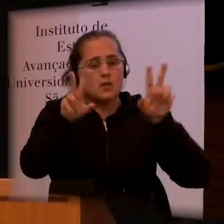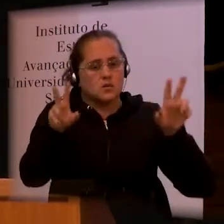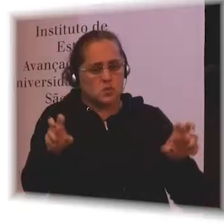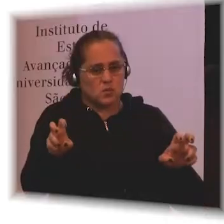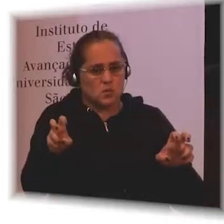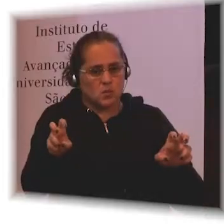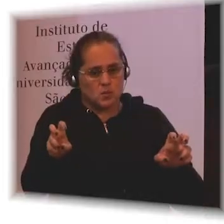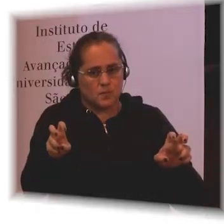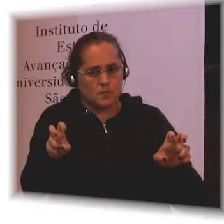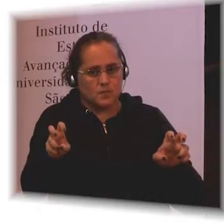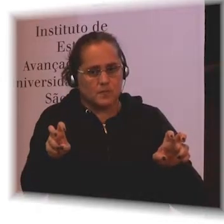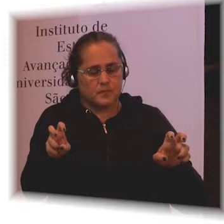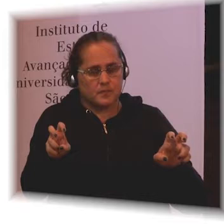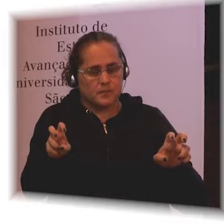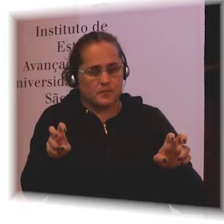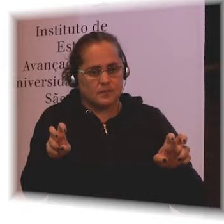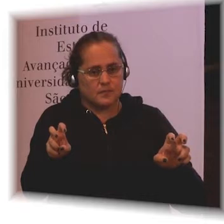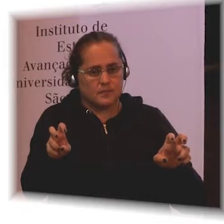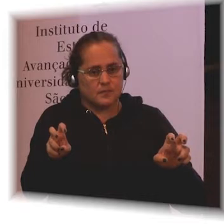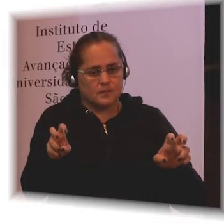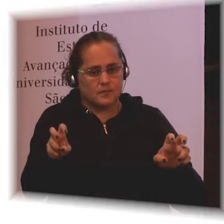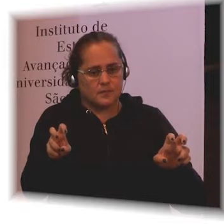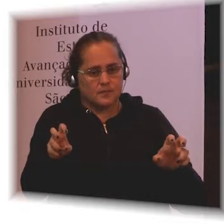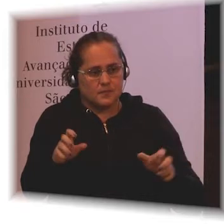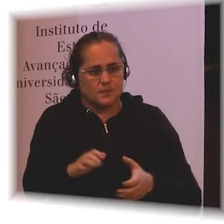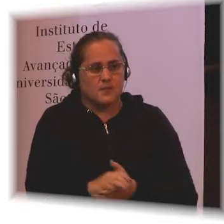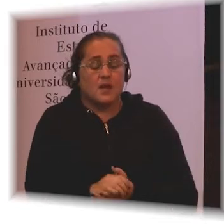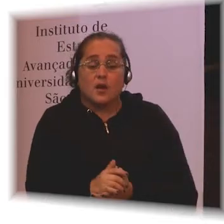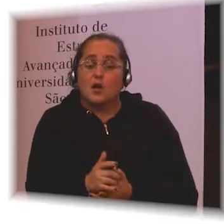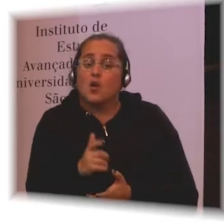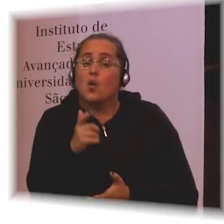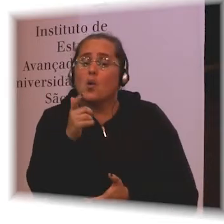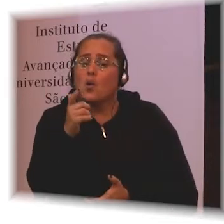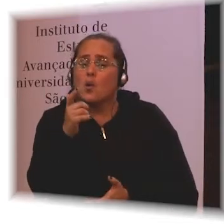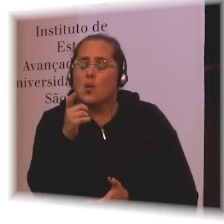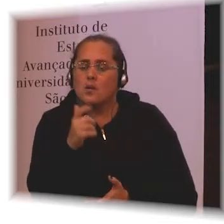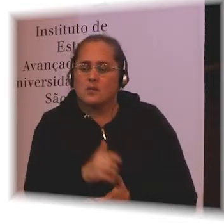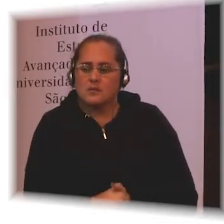that you're investigating, but also because it's very, very common.